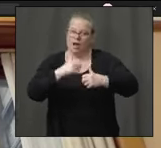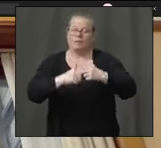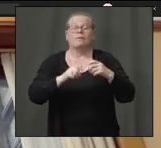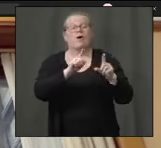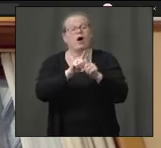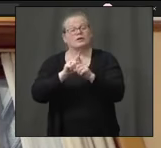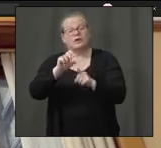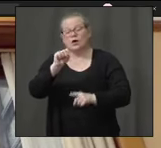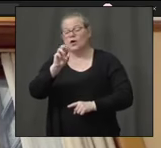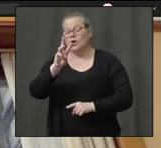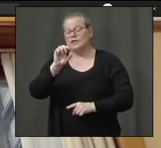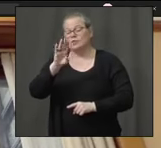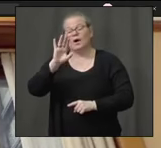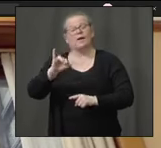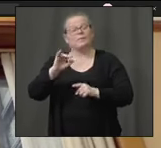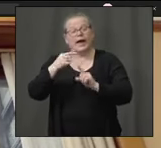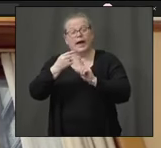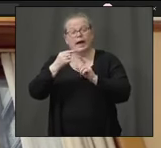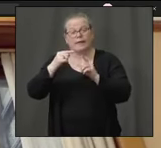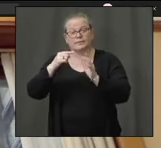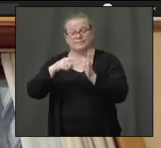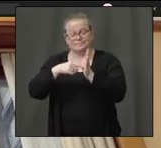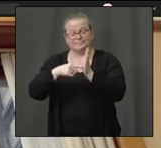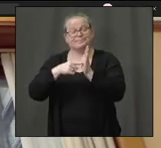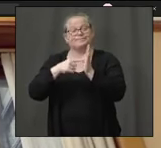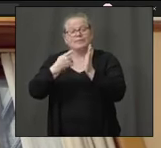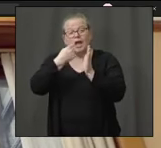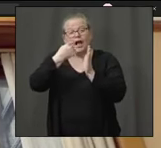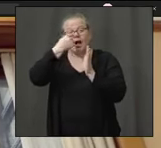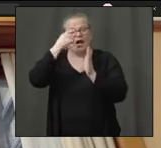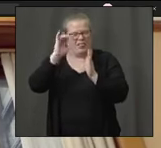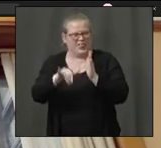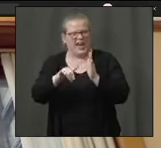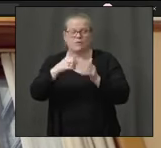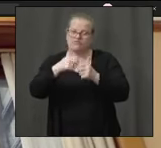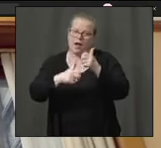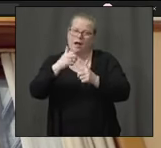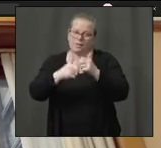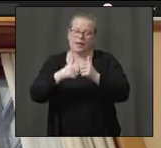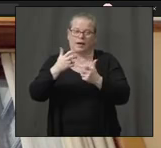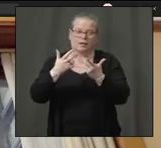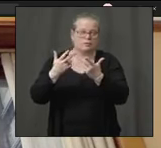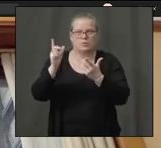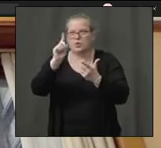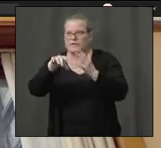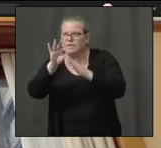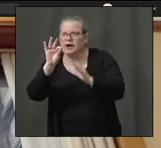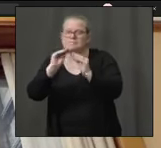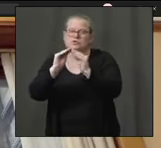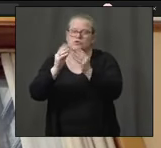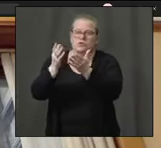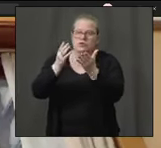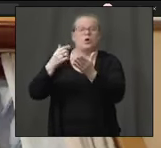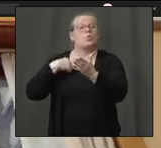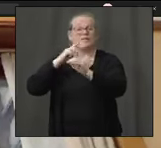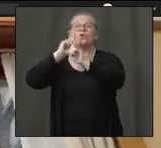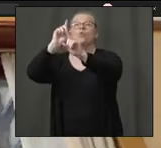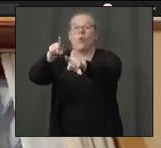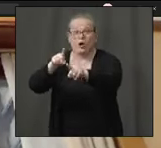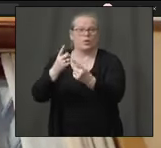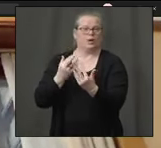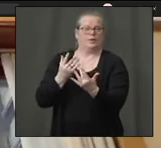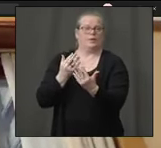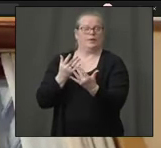now in the supply chain of what we're trying to do here. So that's a known challenge. But we have significant large orders out in that area as well.